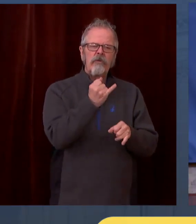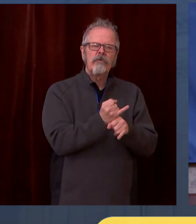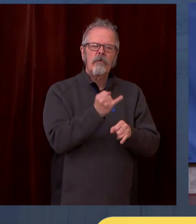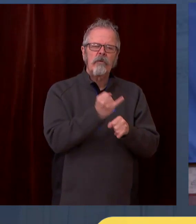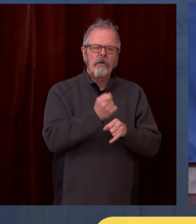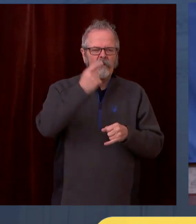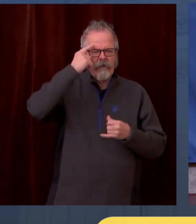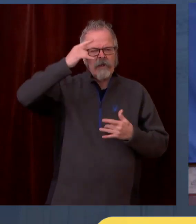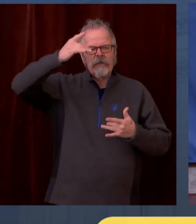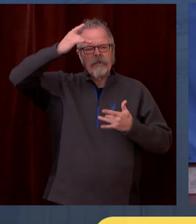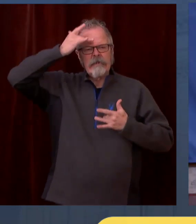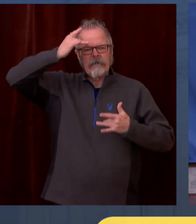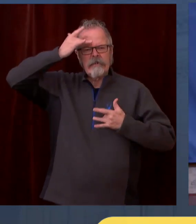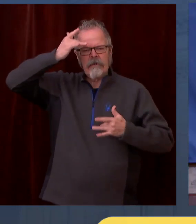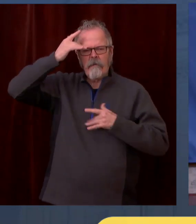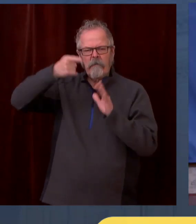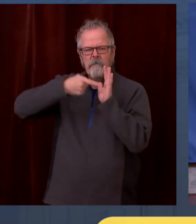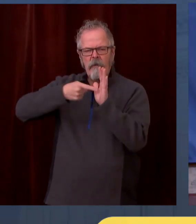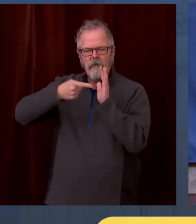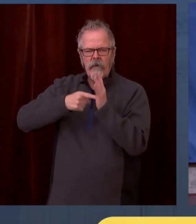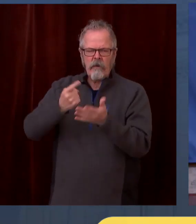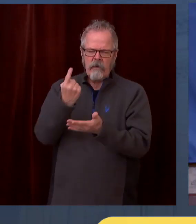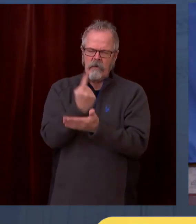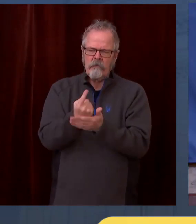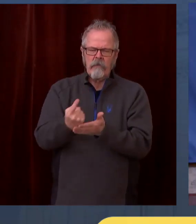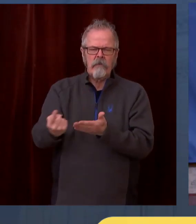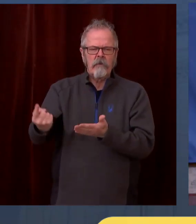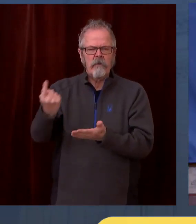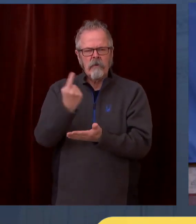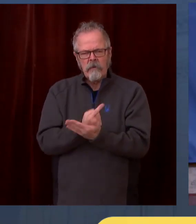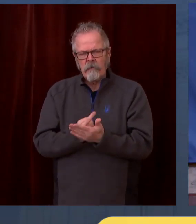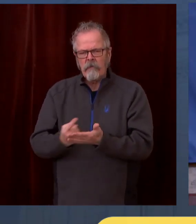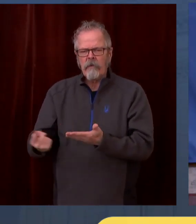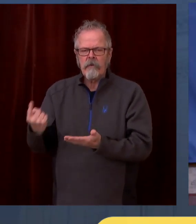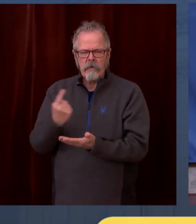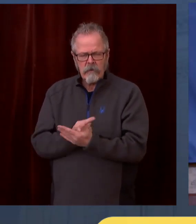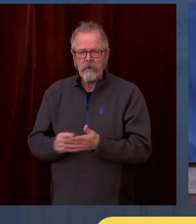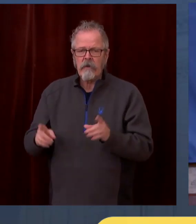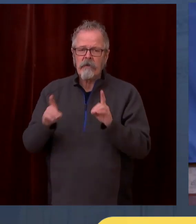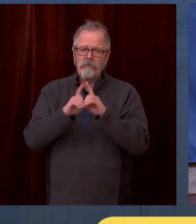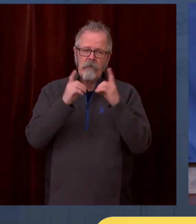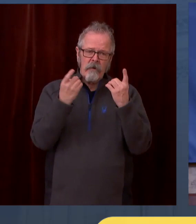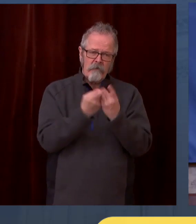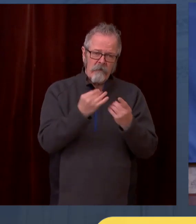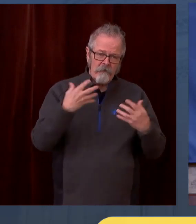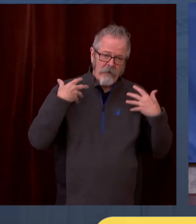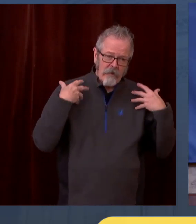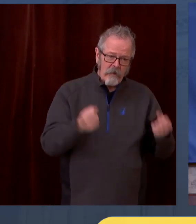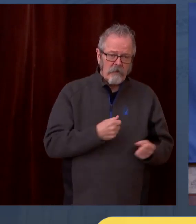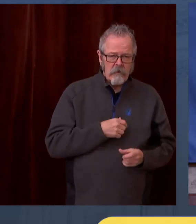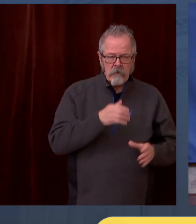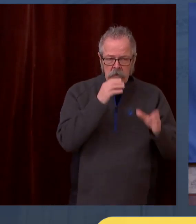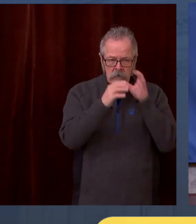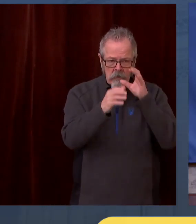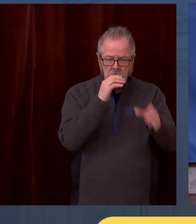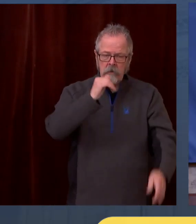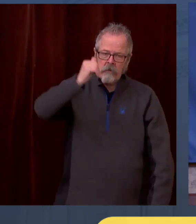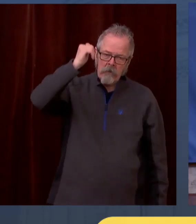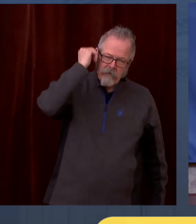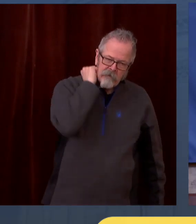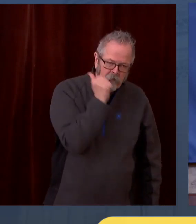And every day I look at the reports showing all of these metrics from the hospitalization rates to the positivity rate